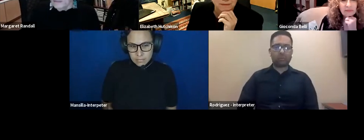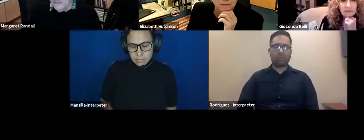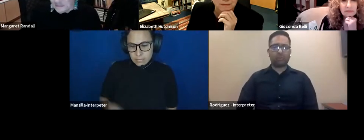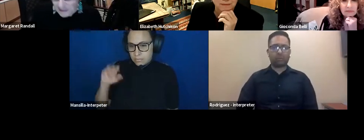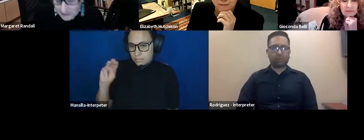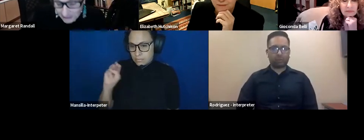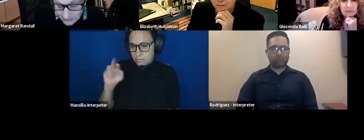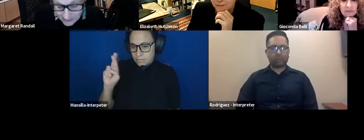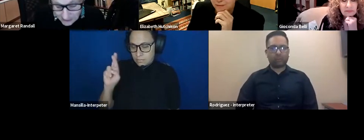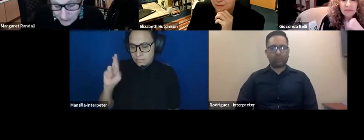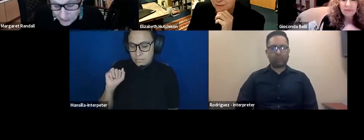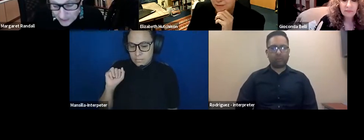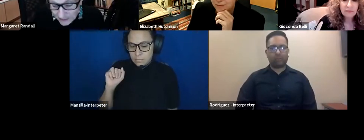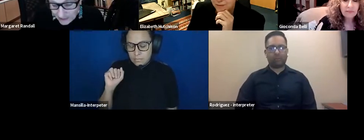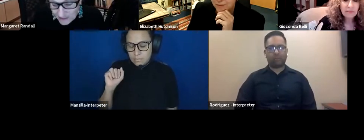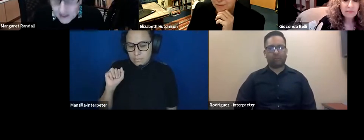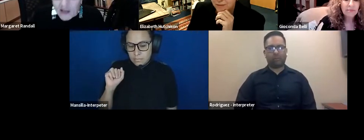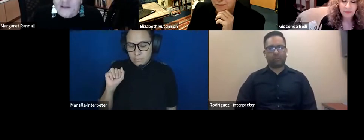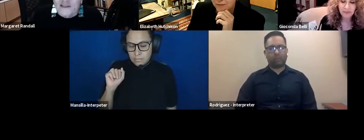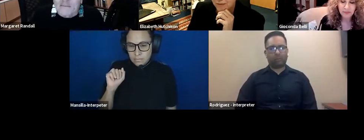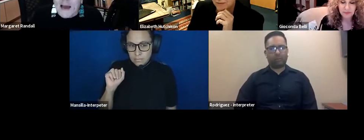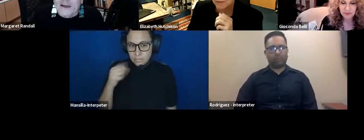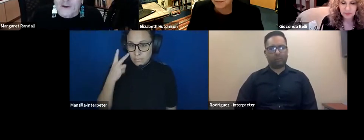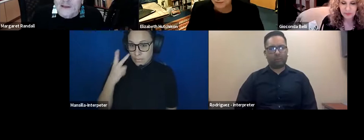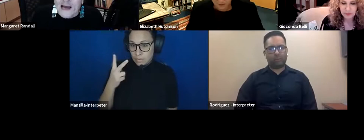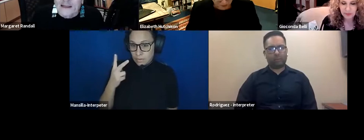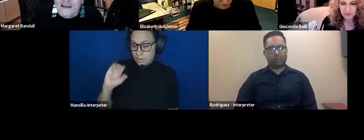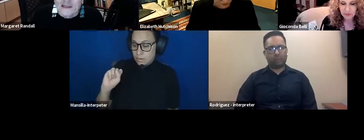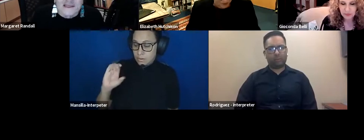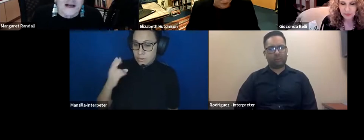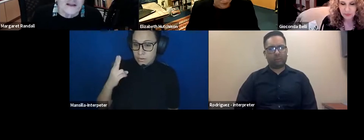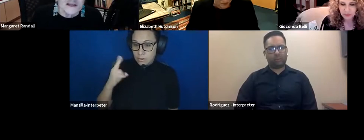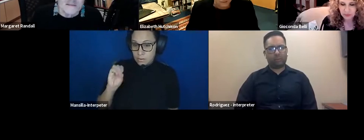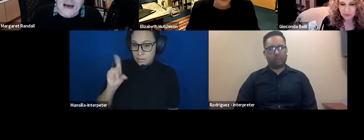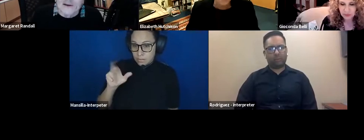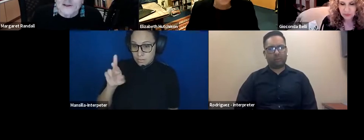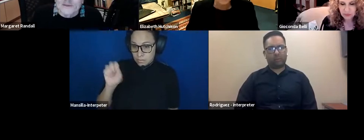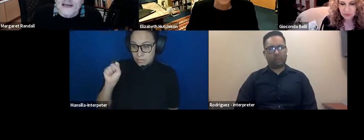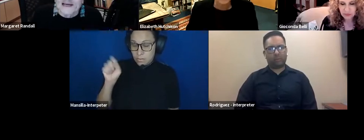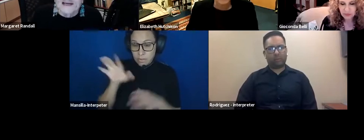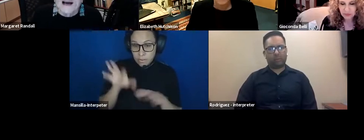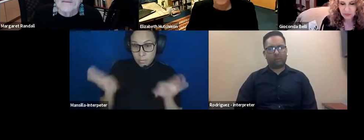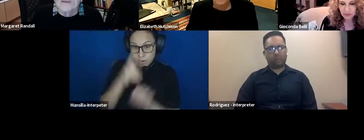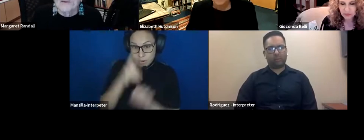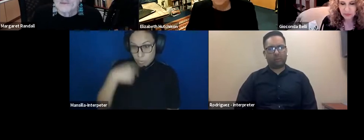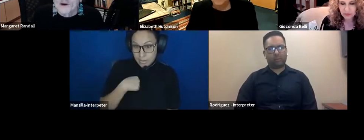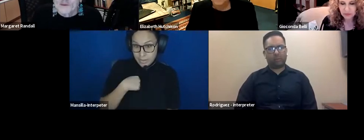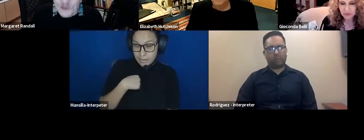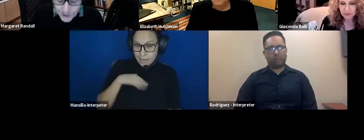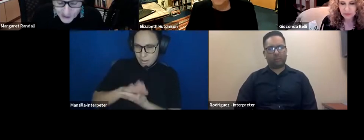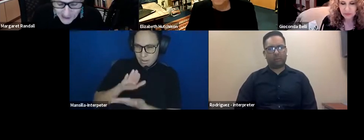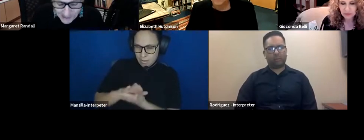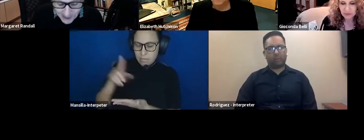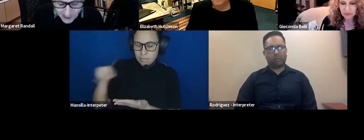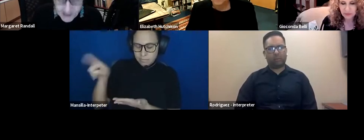the scholars that matter, the academic scholars that matter to me. I remember when Barbara